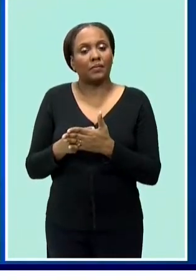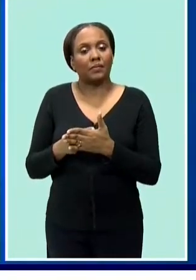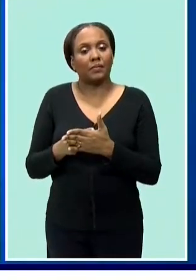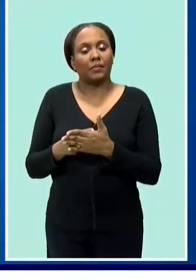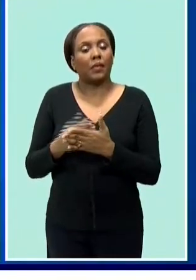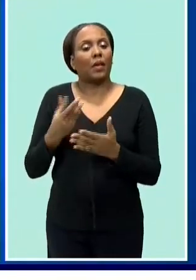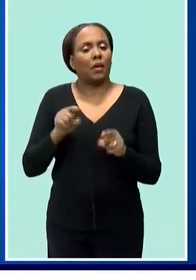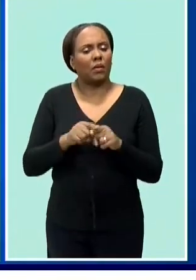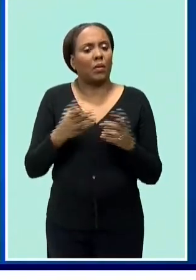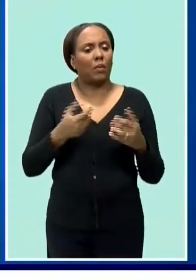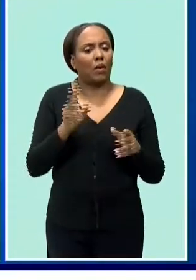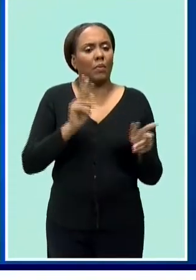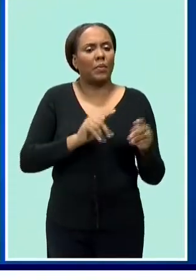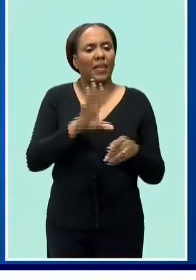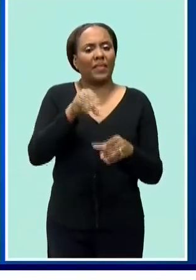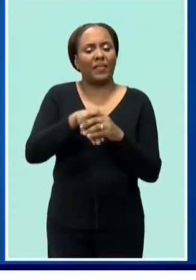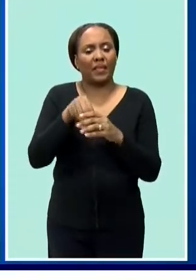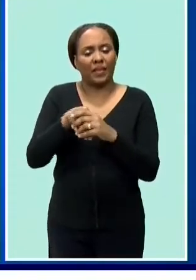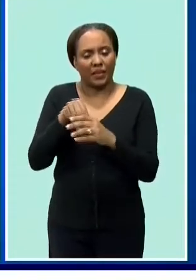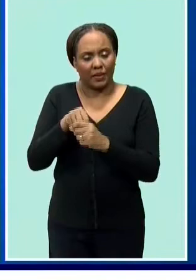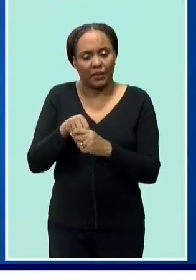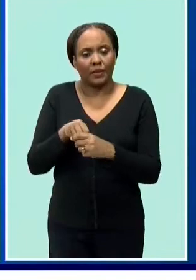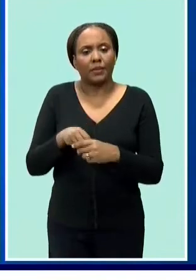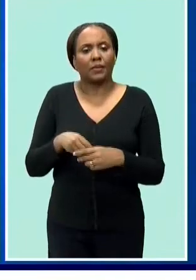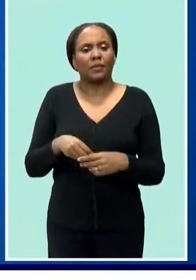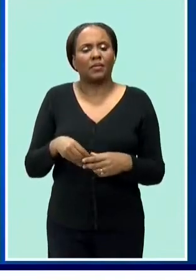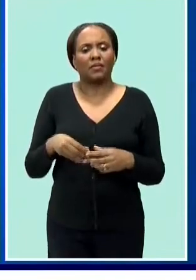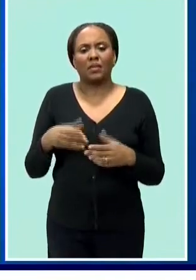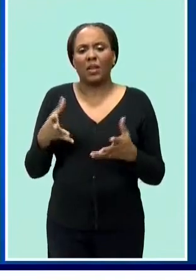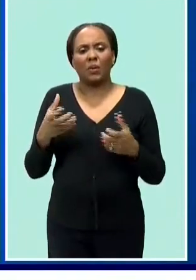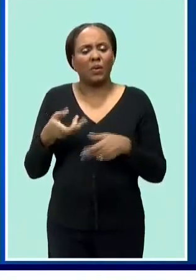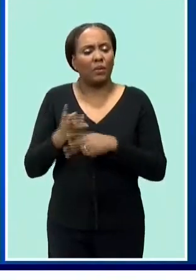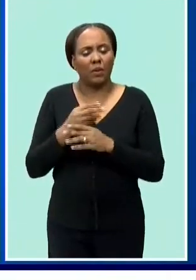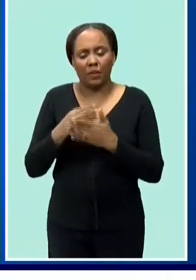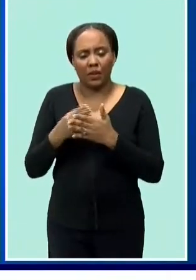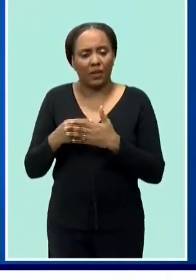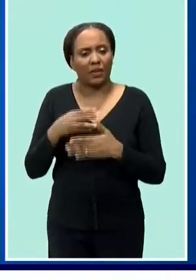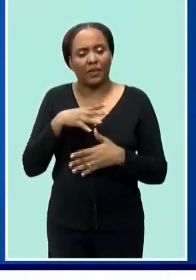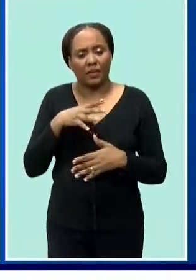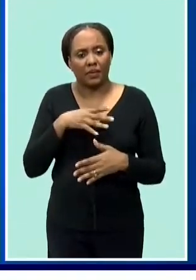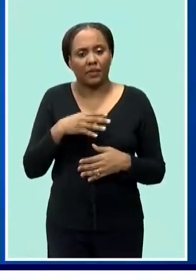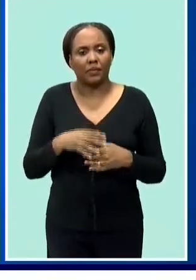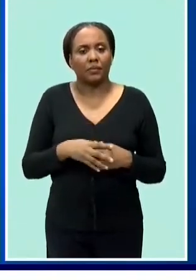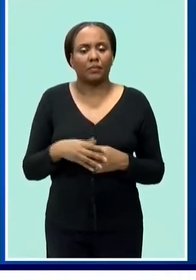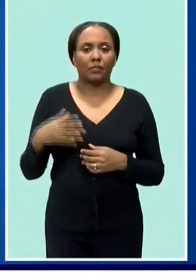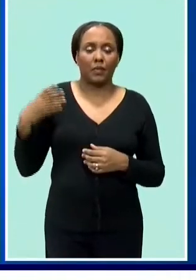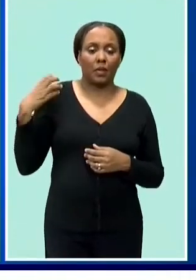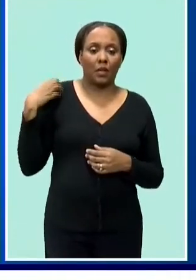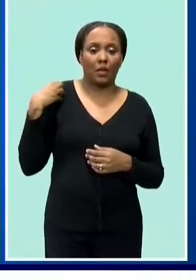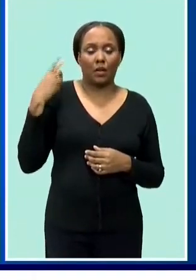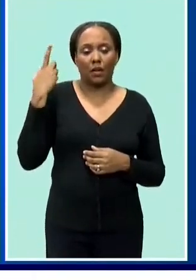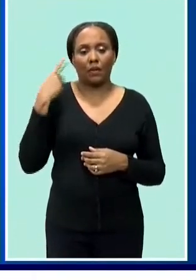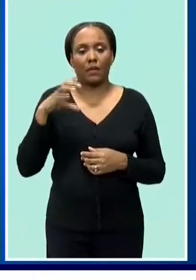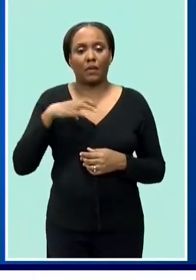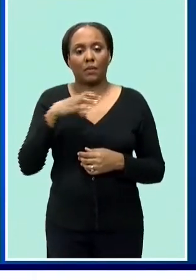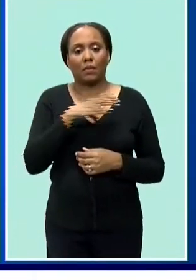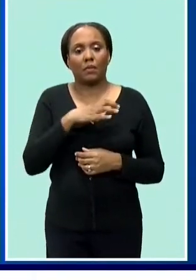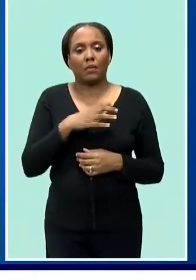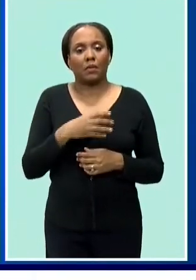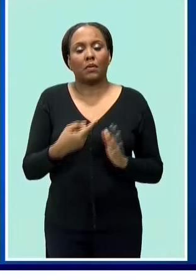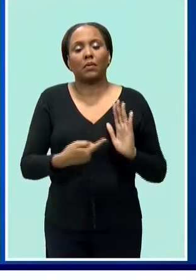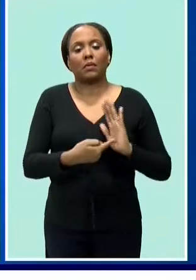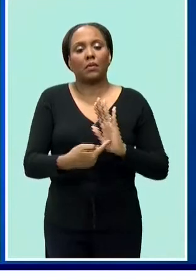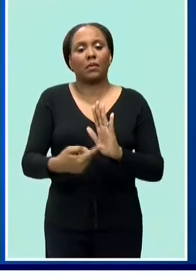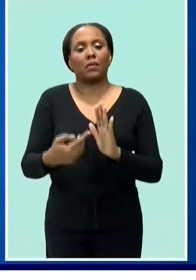investors to put their money and you do your loan arrangements chairman of the drug formulary committee dr kenneth connell revealed the names of the